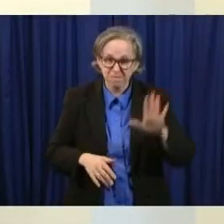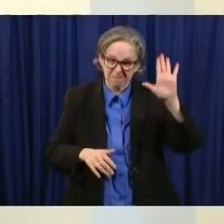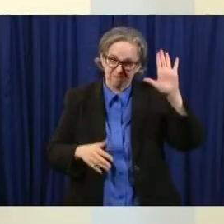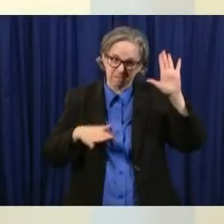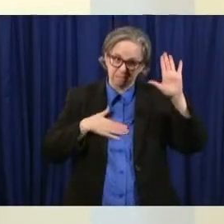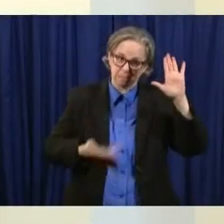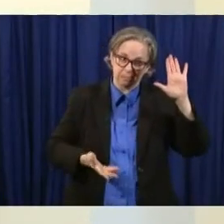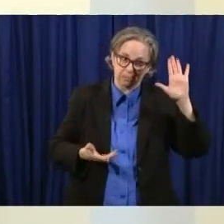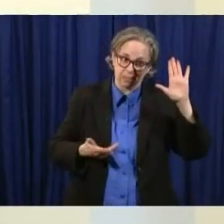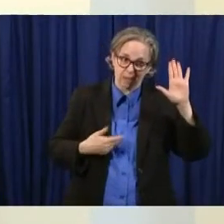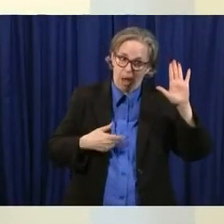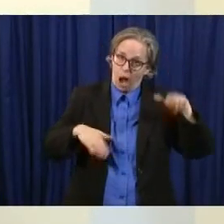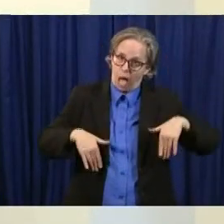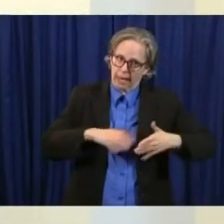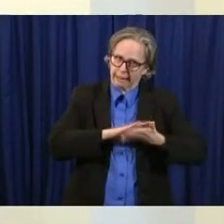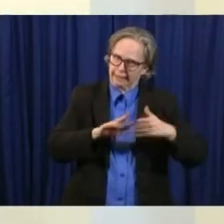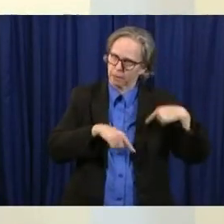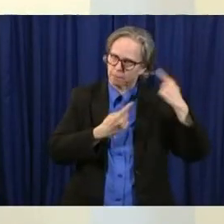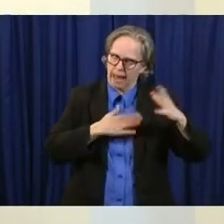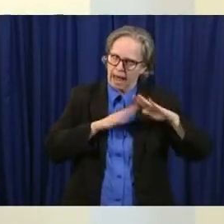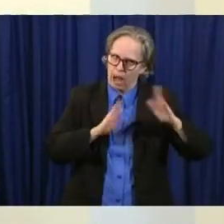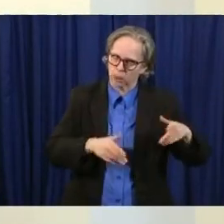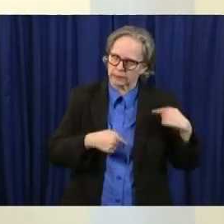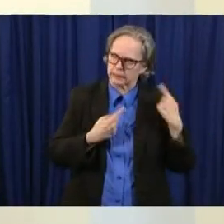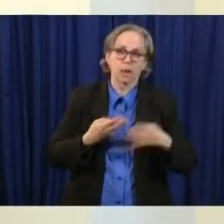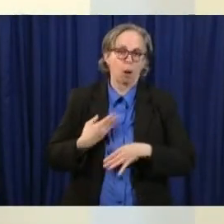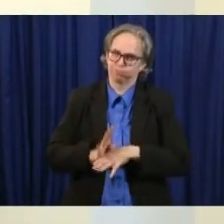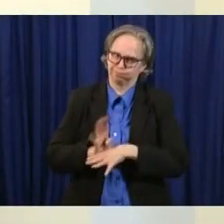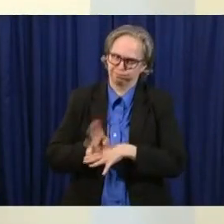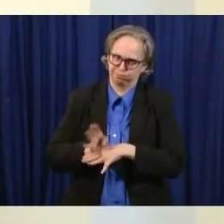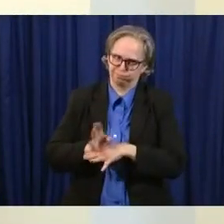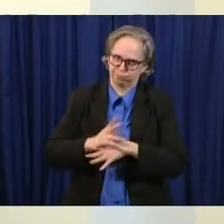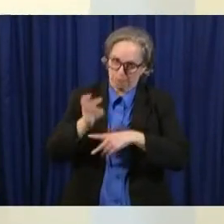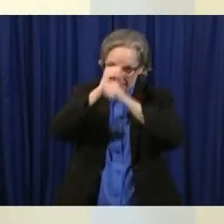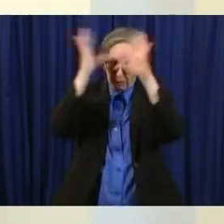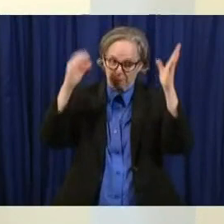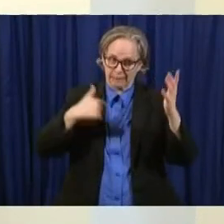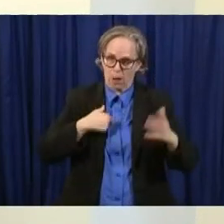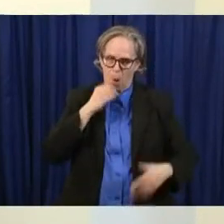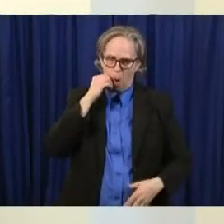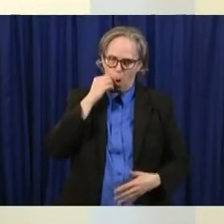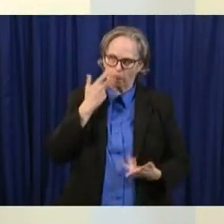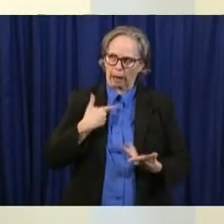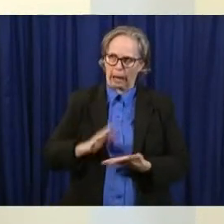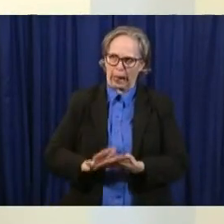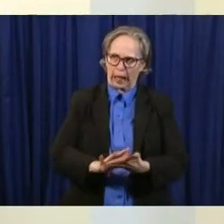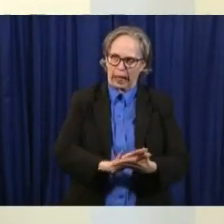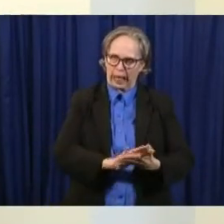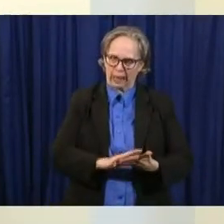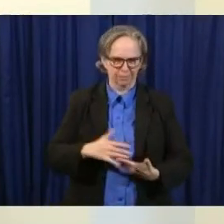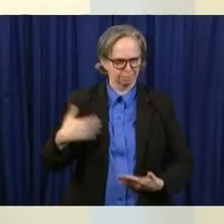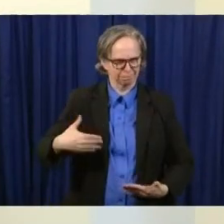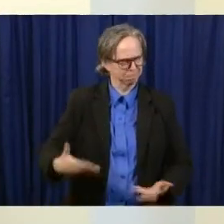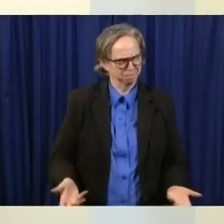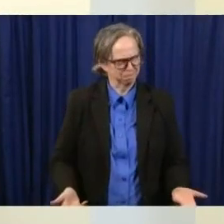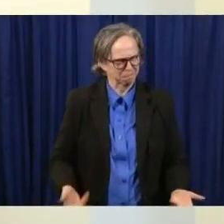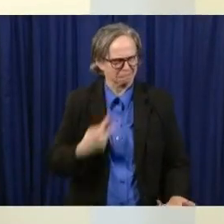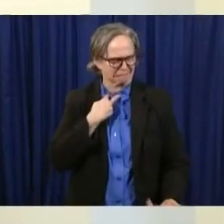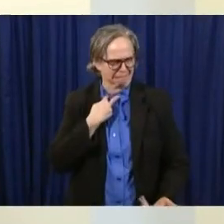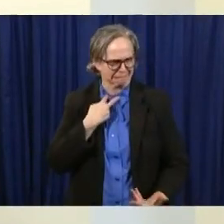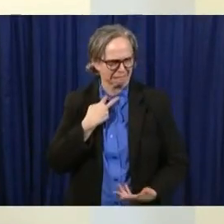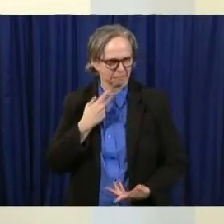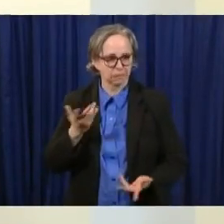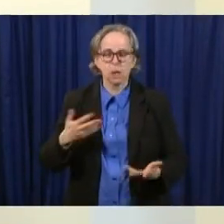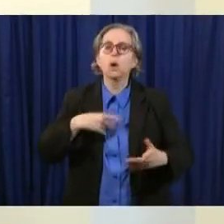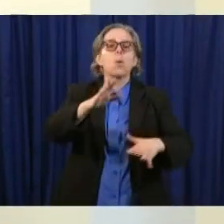busy lately so i'm just imagining myself at home trying to do this but it is this like doing our very best with the tools we have as often as